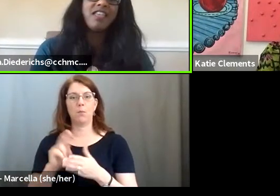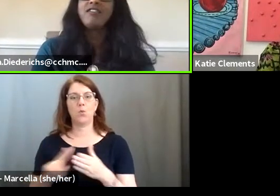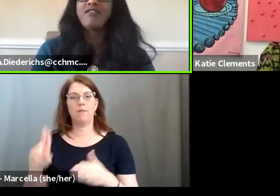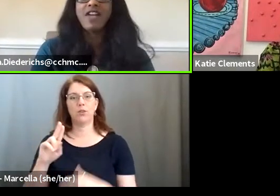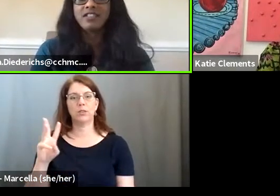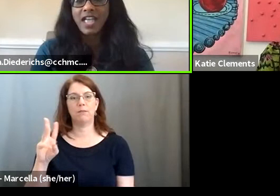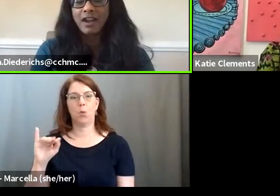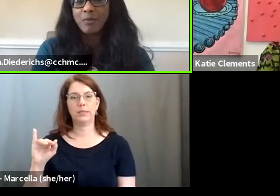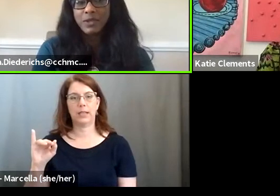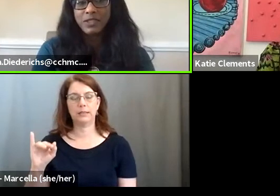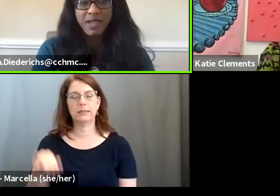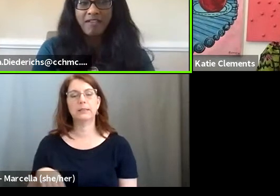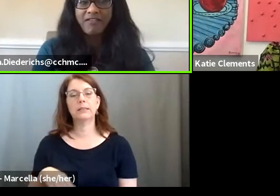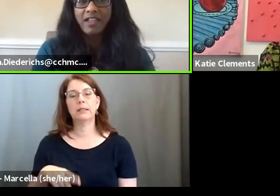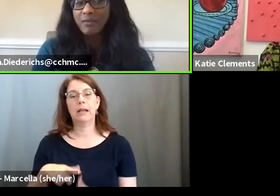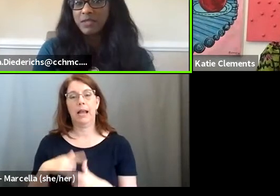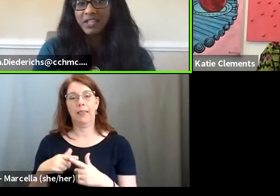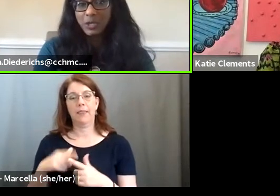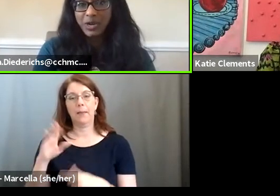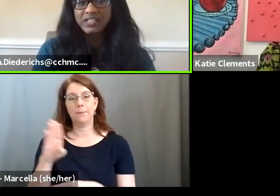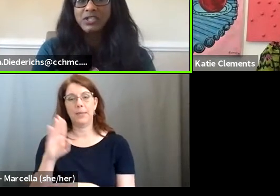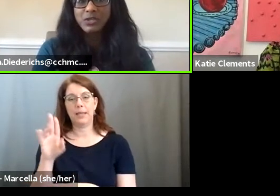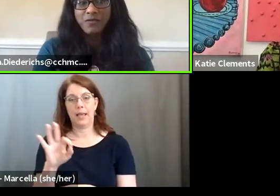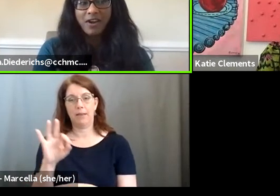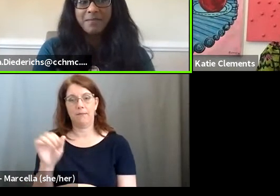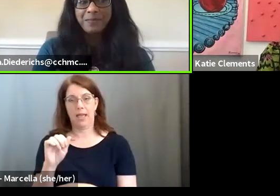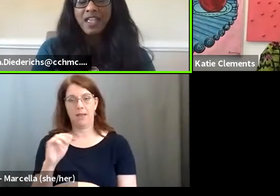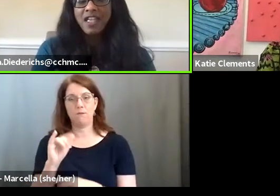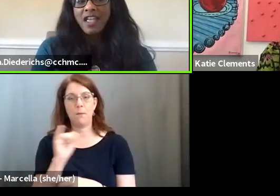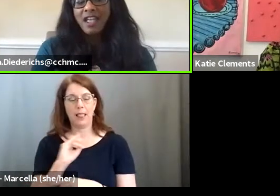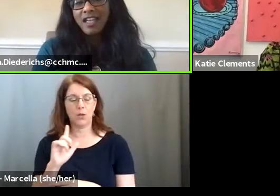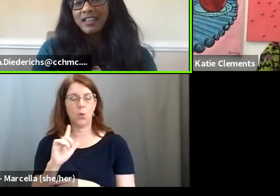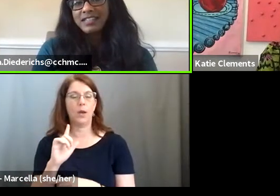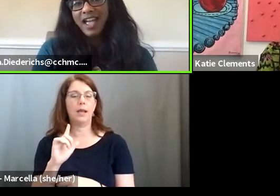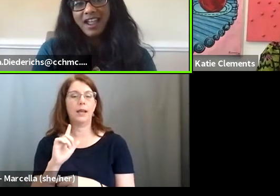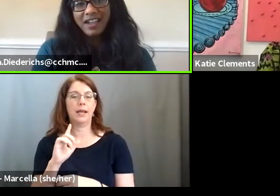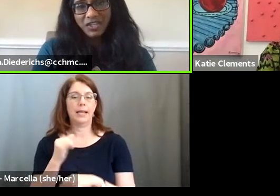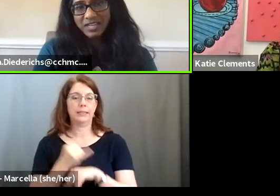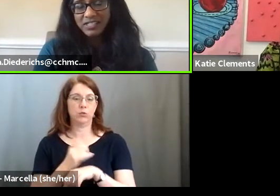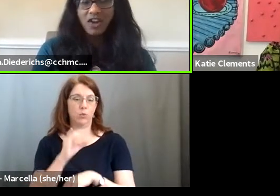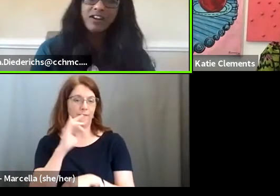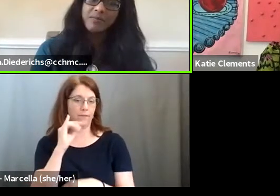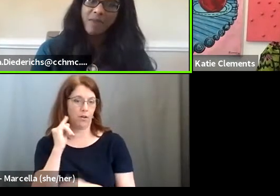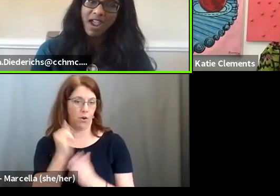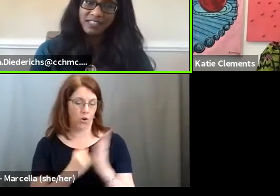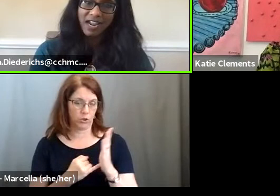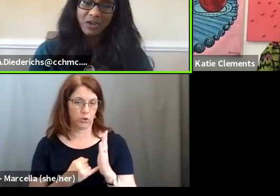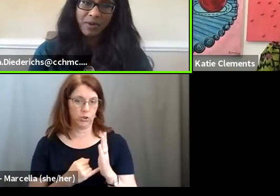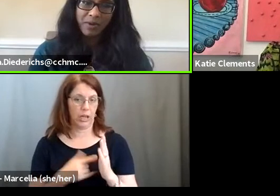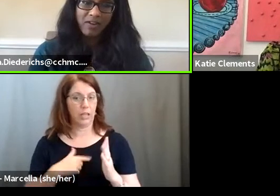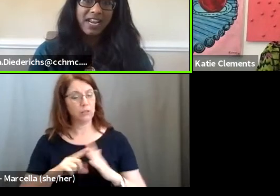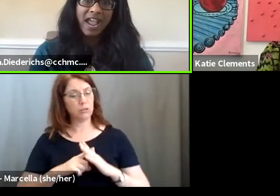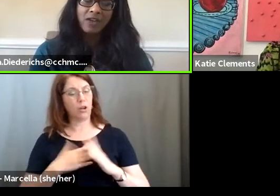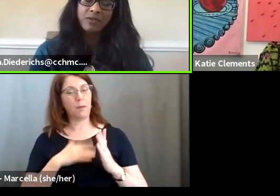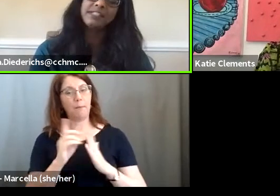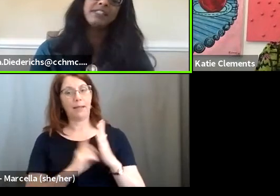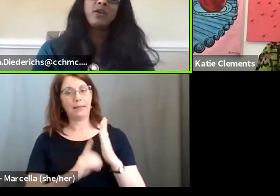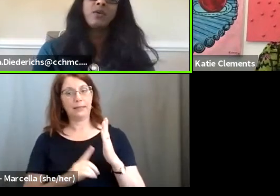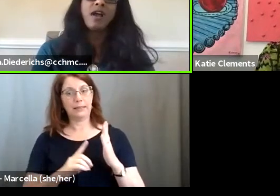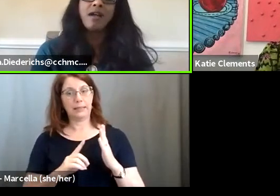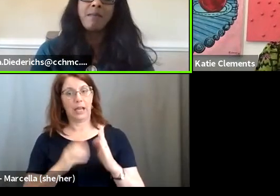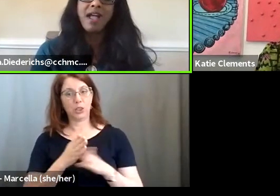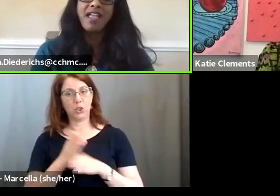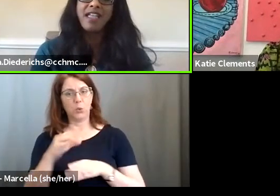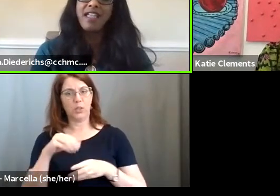and then followed that up with the BFA from the Illinois Institute of Art. And I actually started my design career in house.